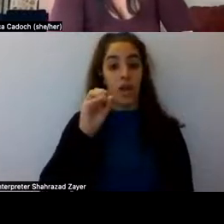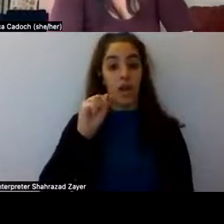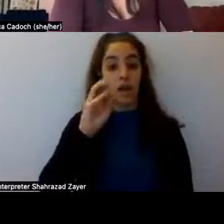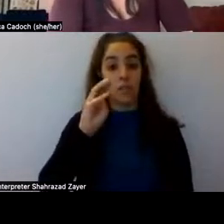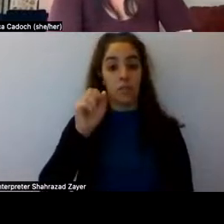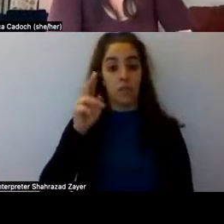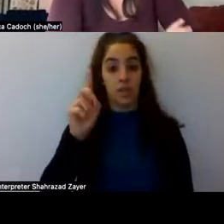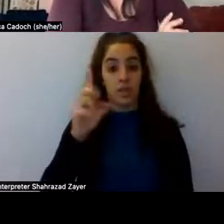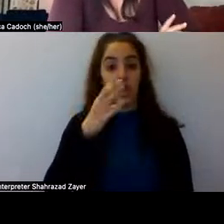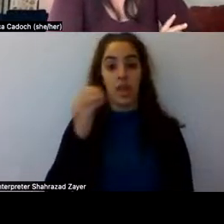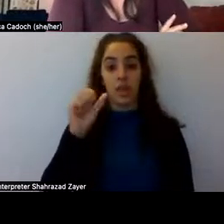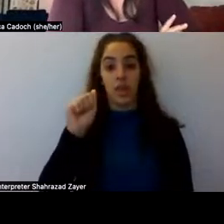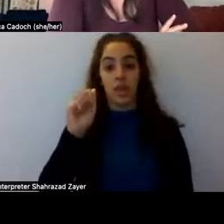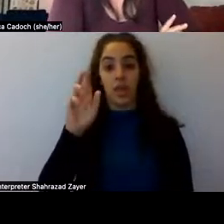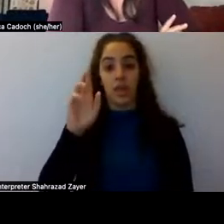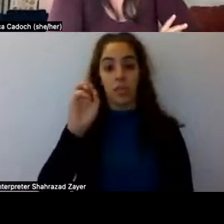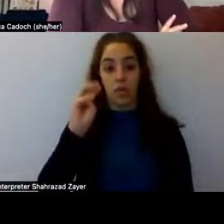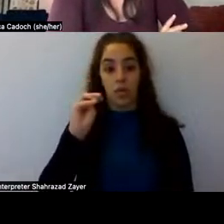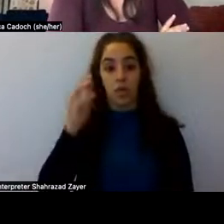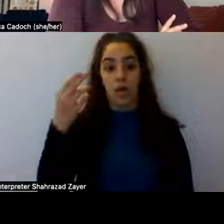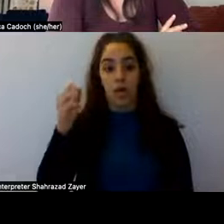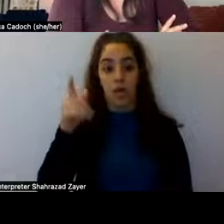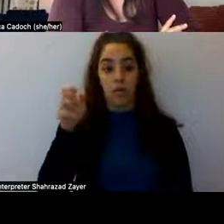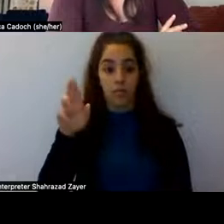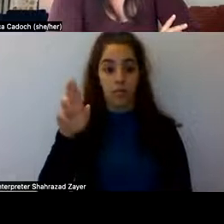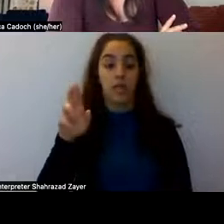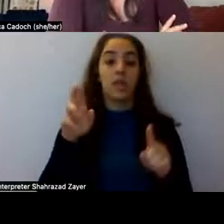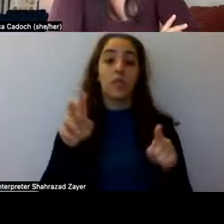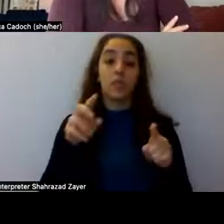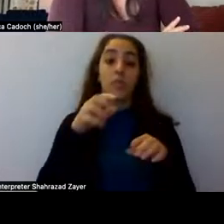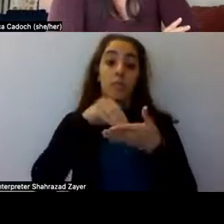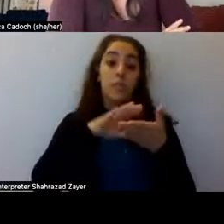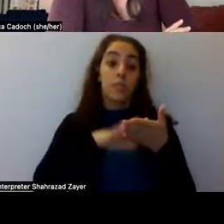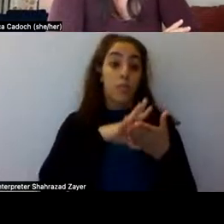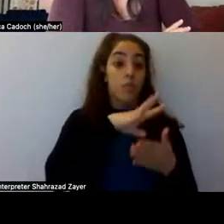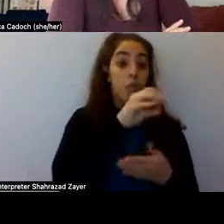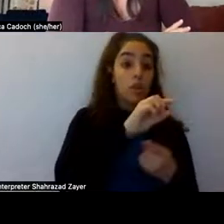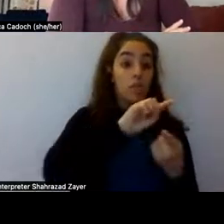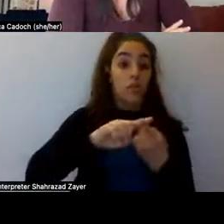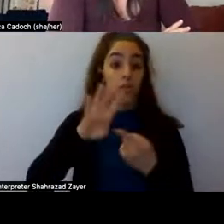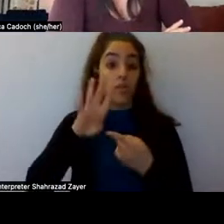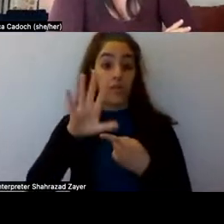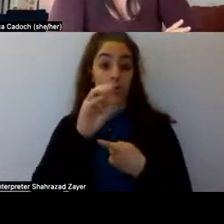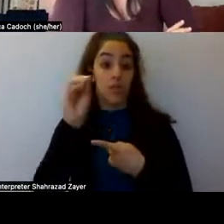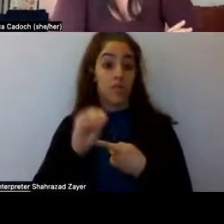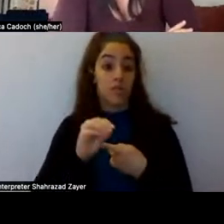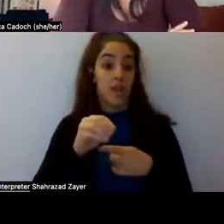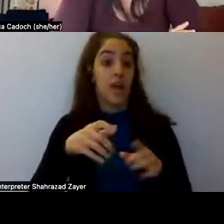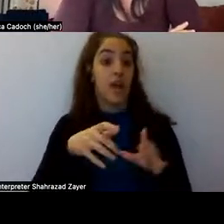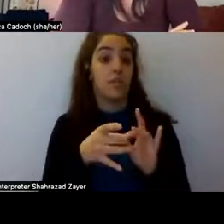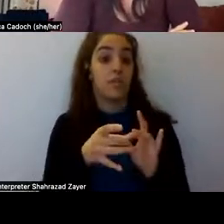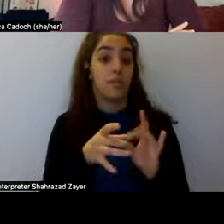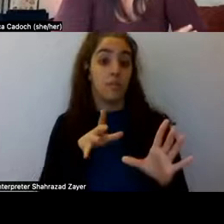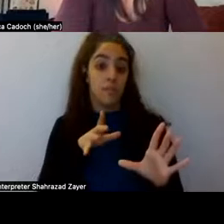reported 40 to 45 percent abstinence rates from the people that they were treating, and then in 1961, they did the Concord